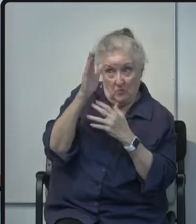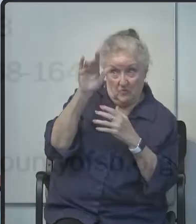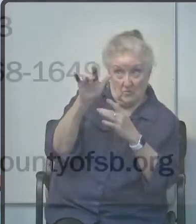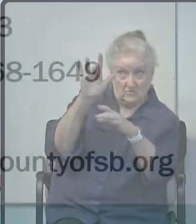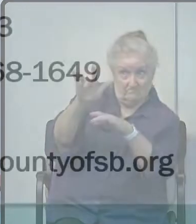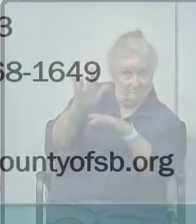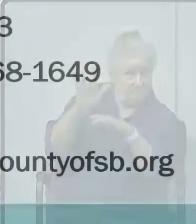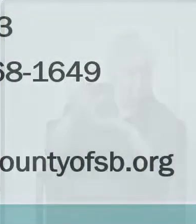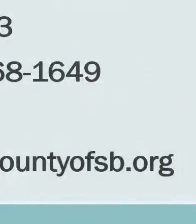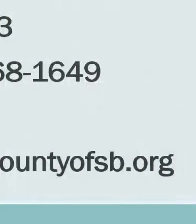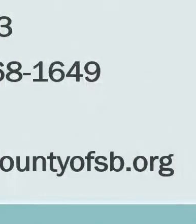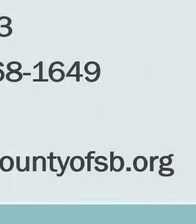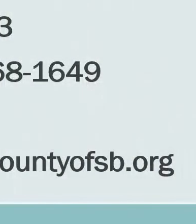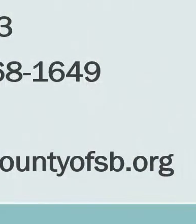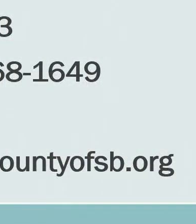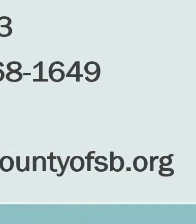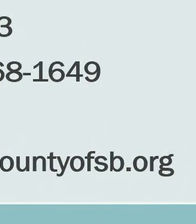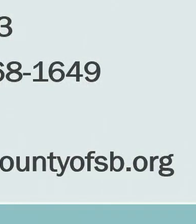thank you very much